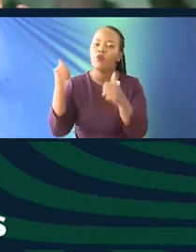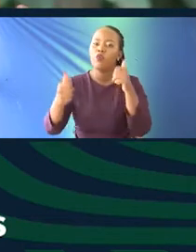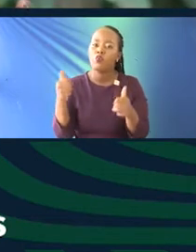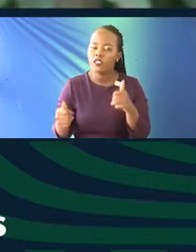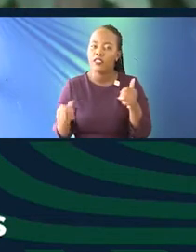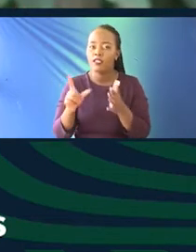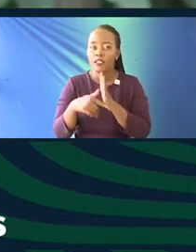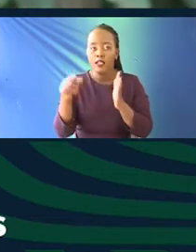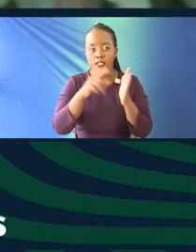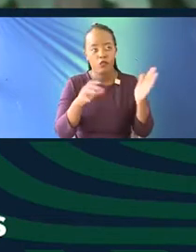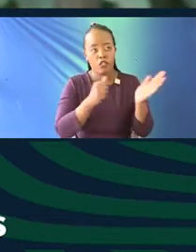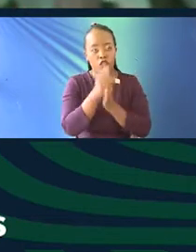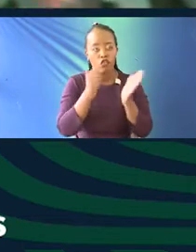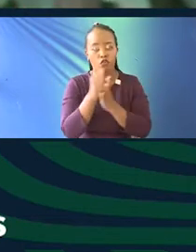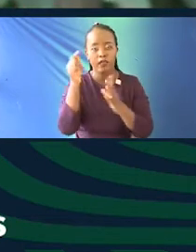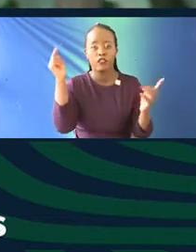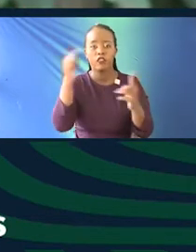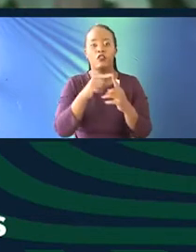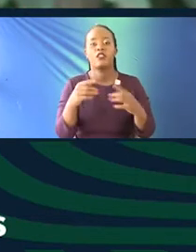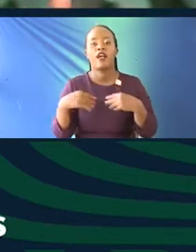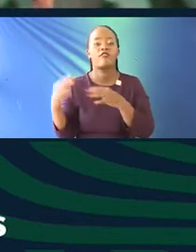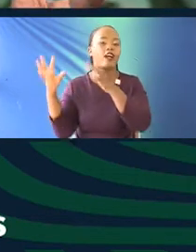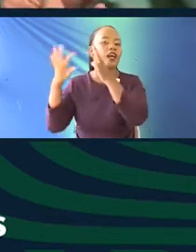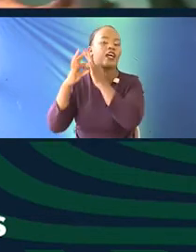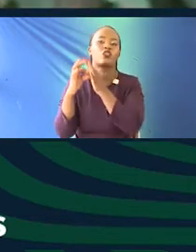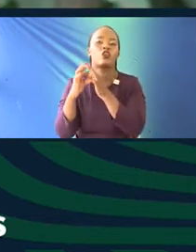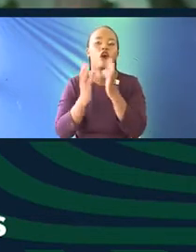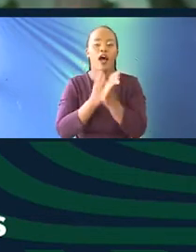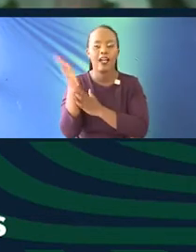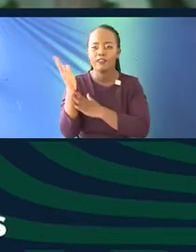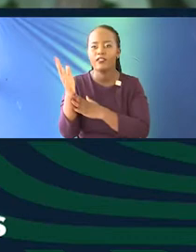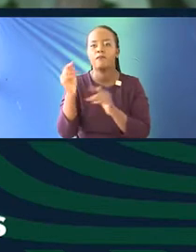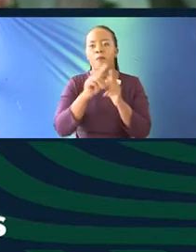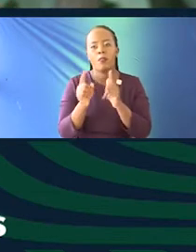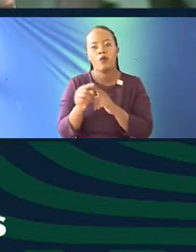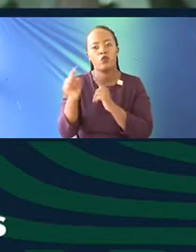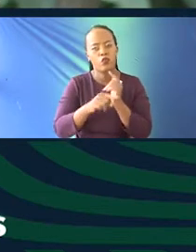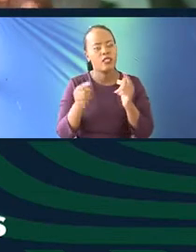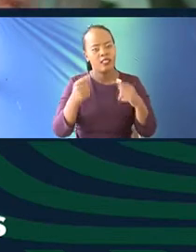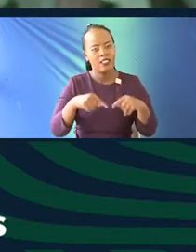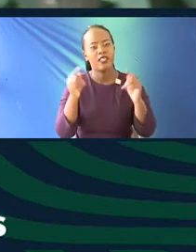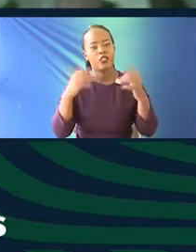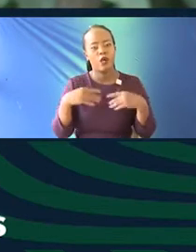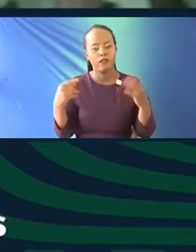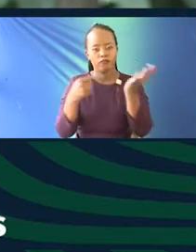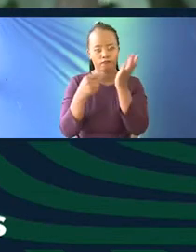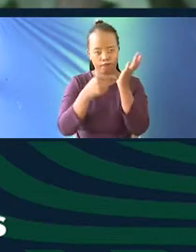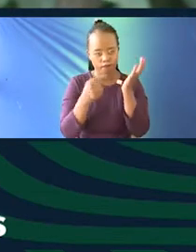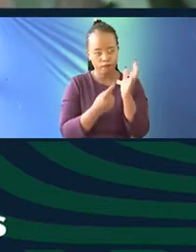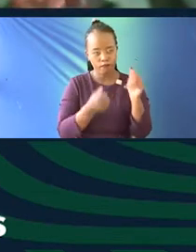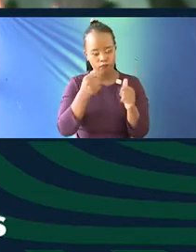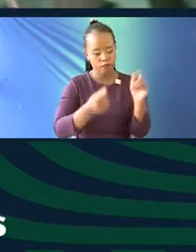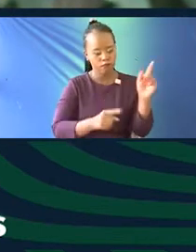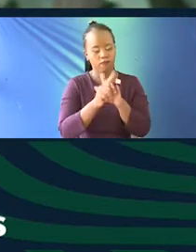document this in, you know, towards building a cultural archive. So, sort of like, we're sort of like the interventionists, the modernists have come